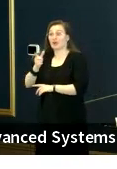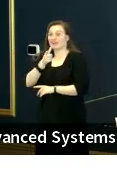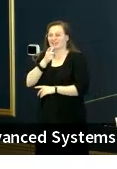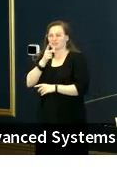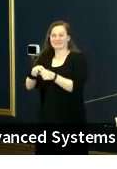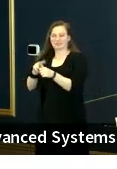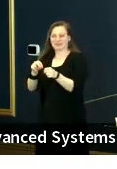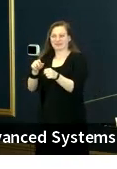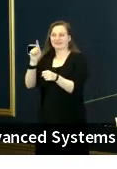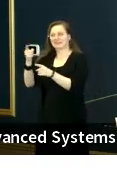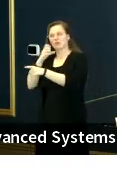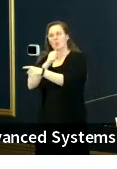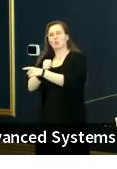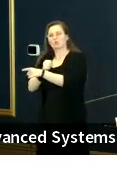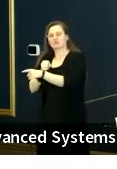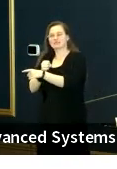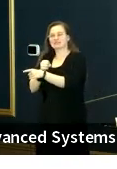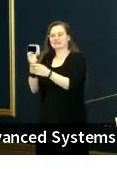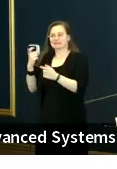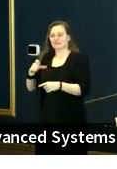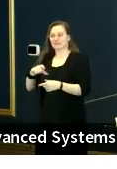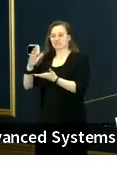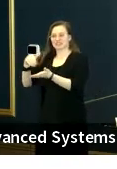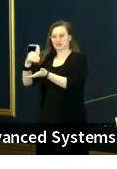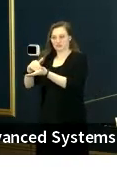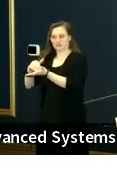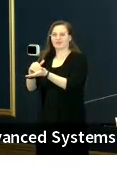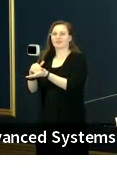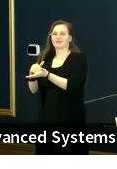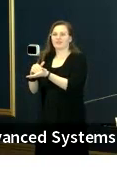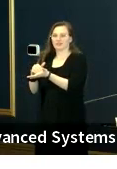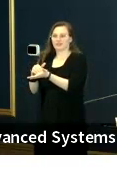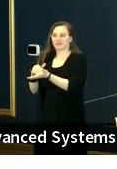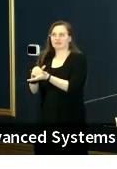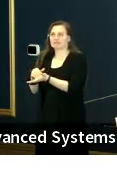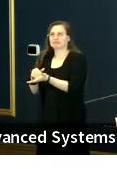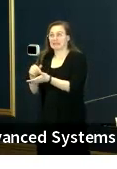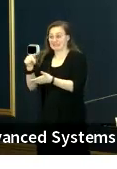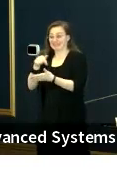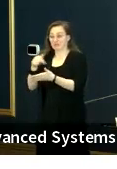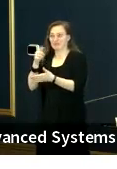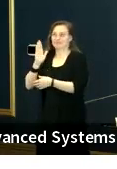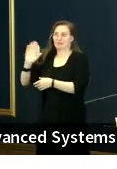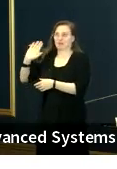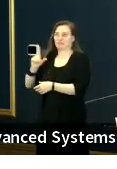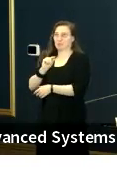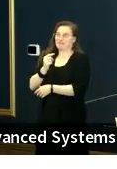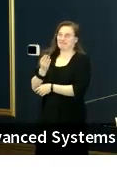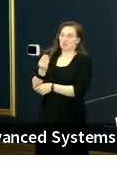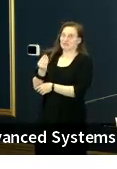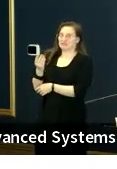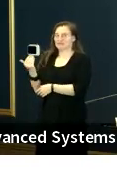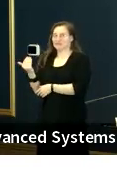what was the older convention center during this very week, would have been in 2014 or 15. And I was just